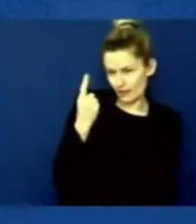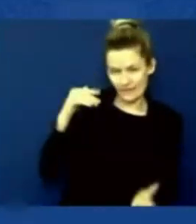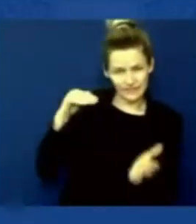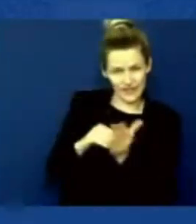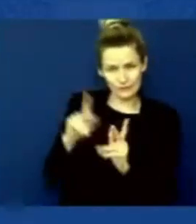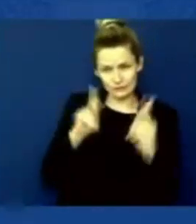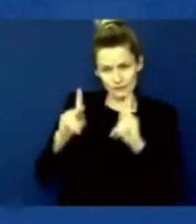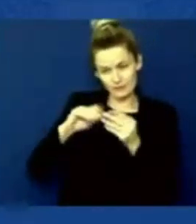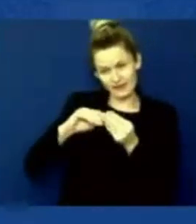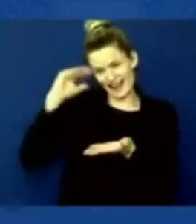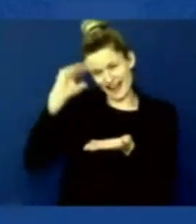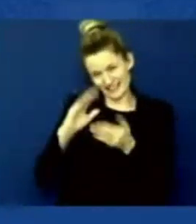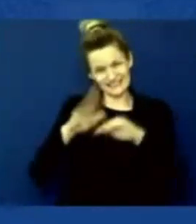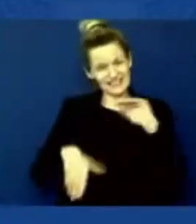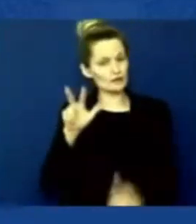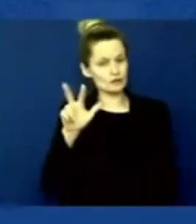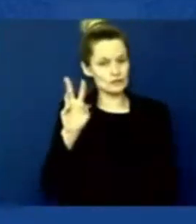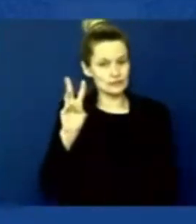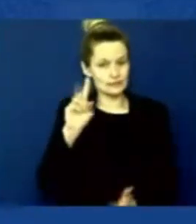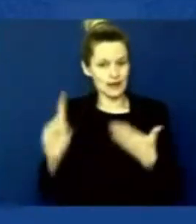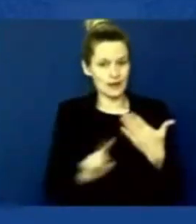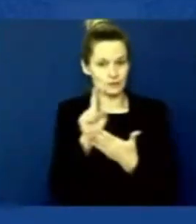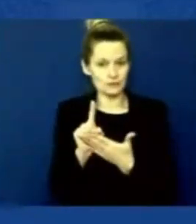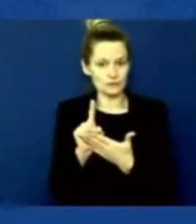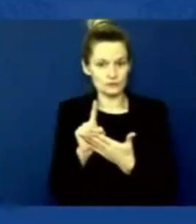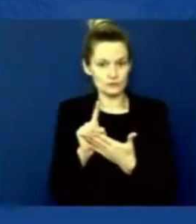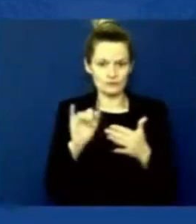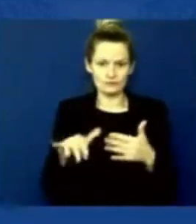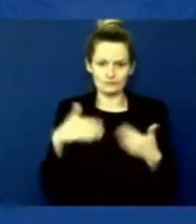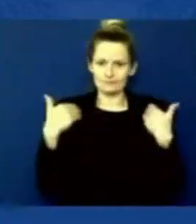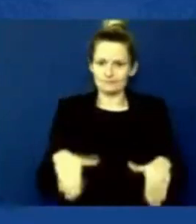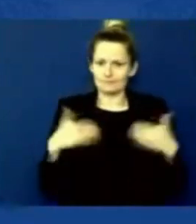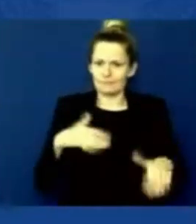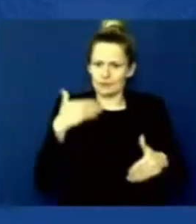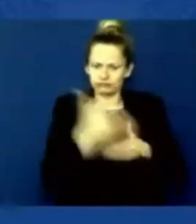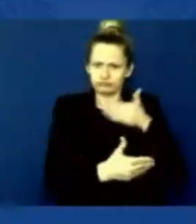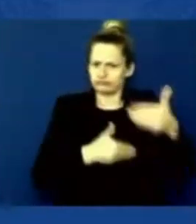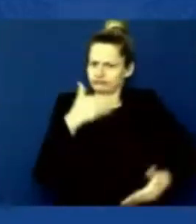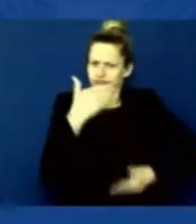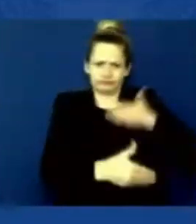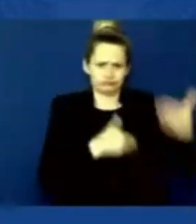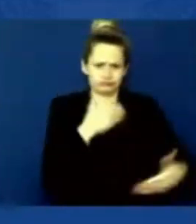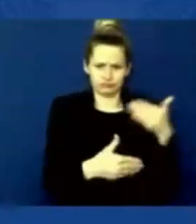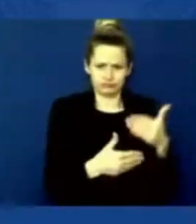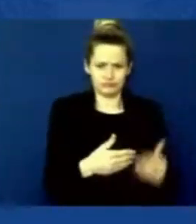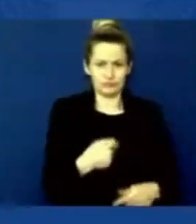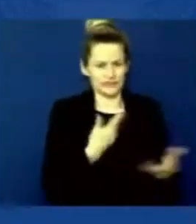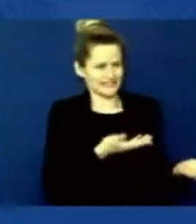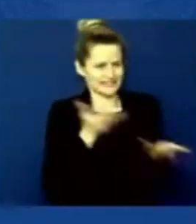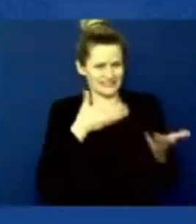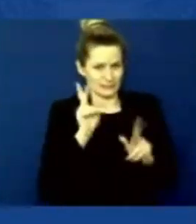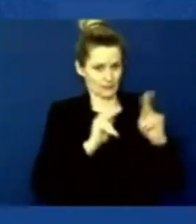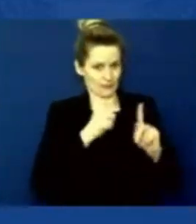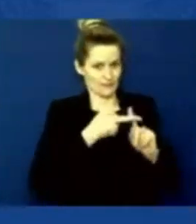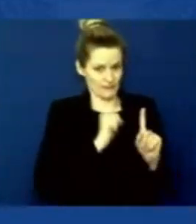Let me be clear. The evacuation of thousands of people from Kabul is going to be hard and painful no matter